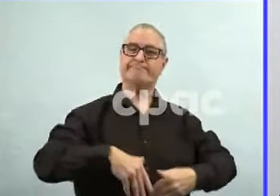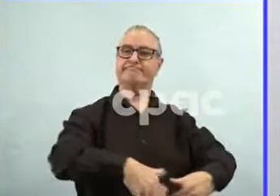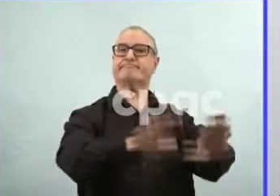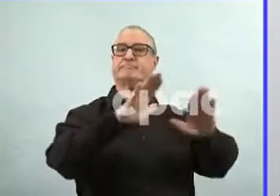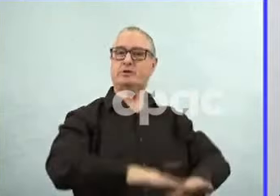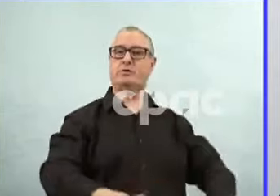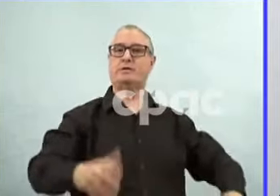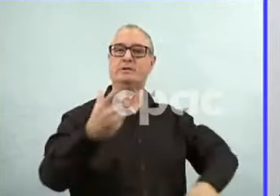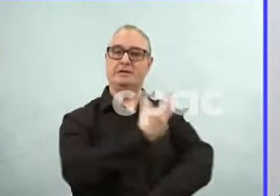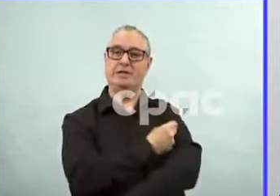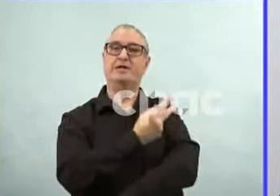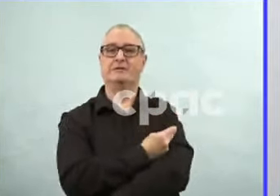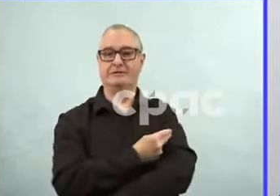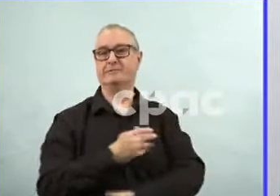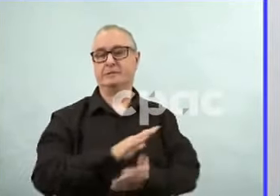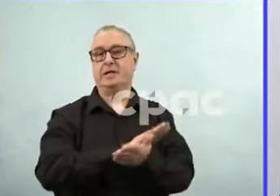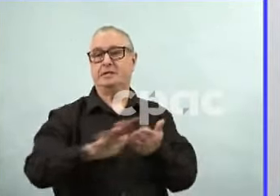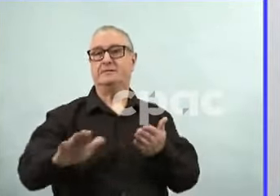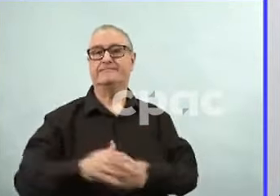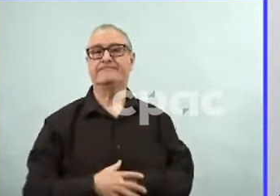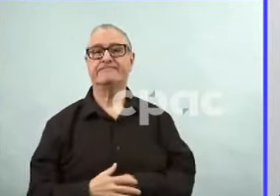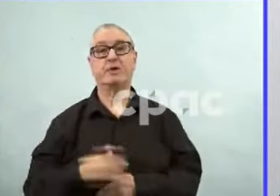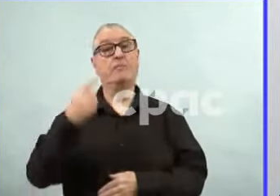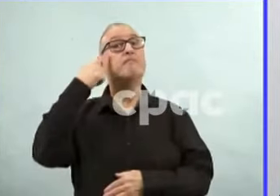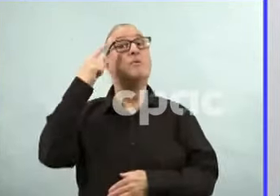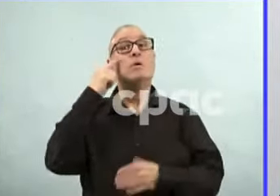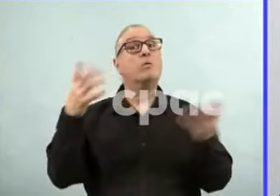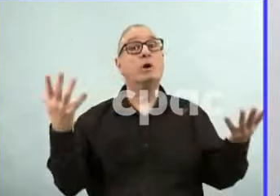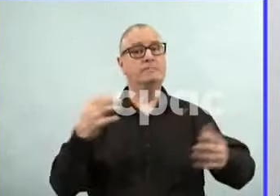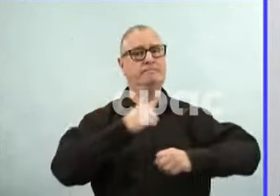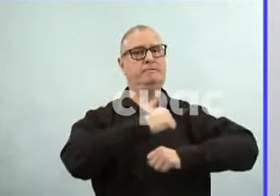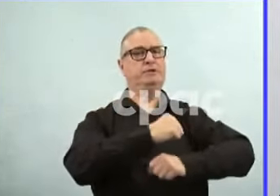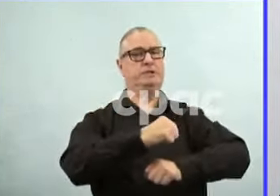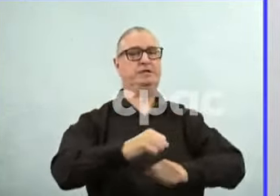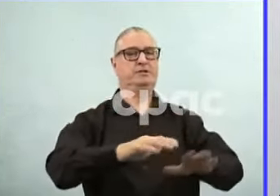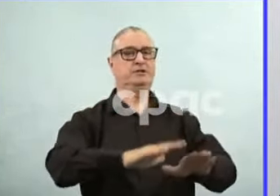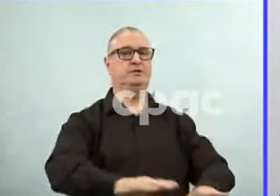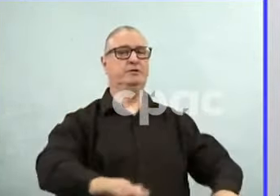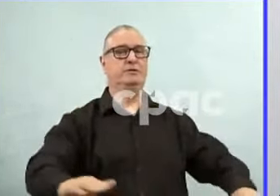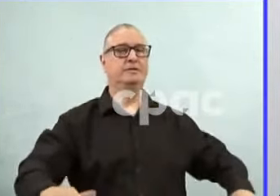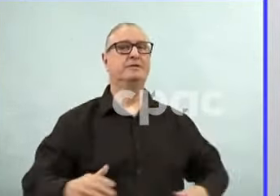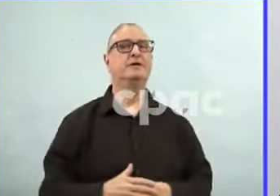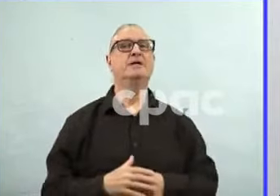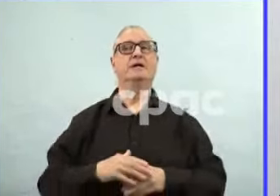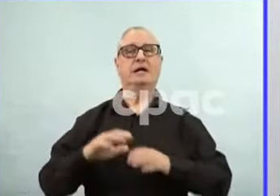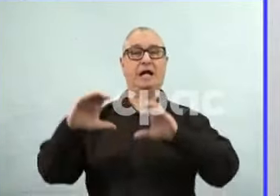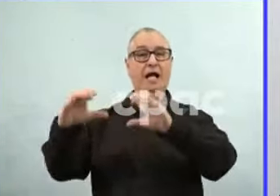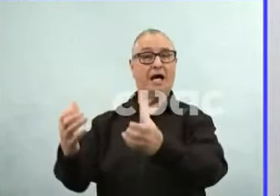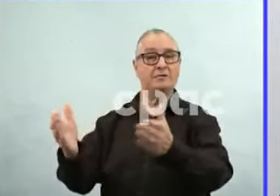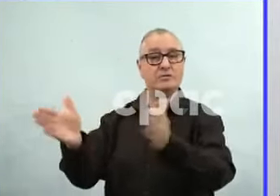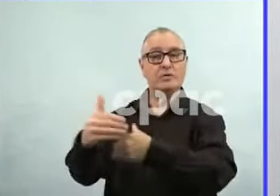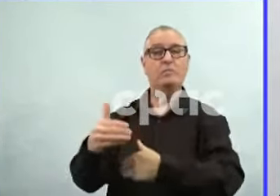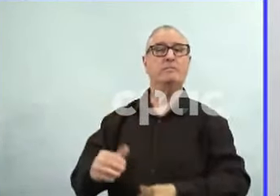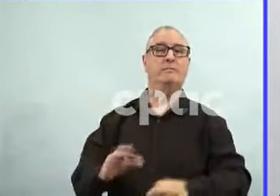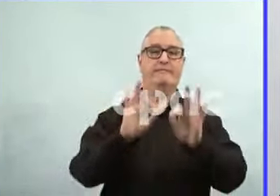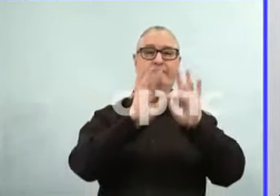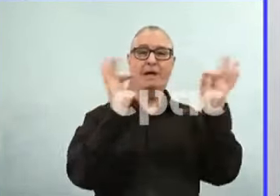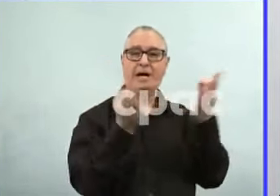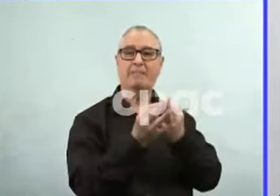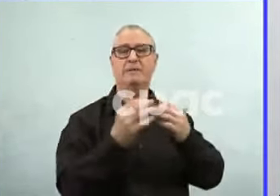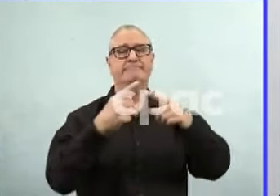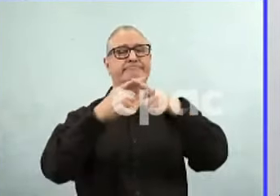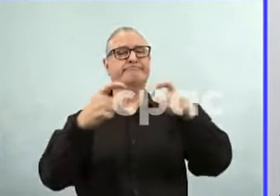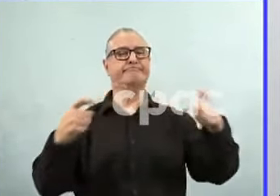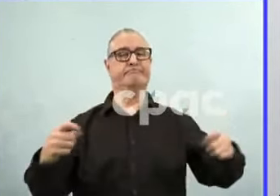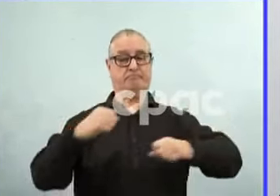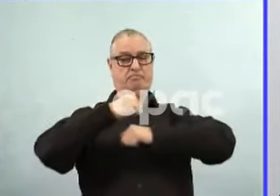their child, for their classmates, schools, their families. But we still know that, you over 40